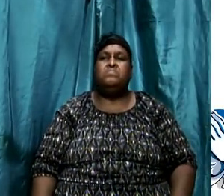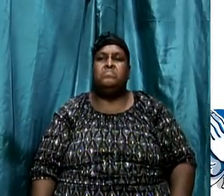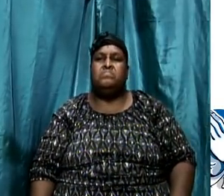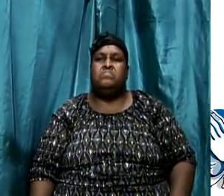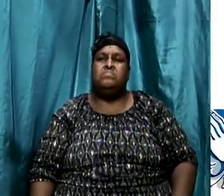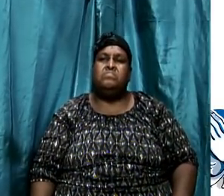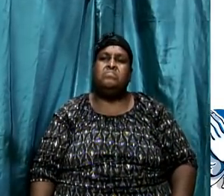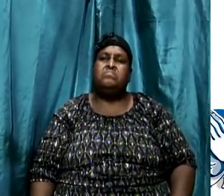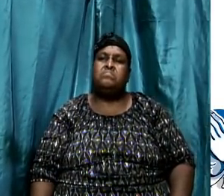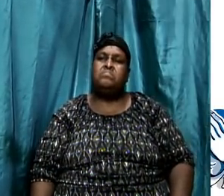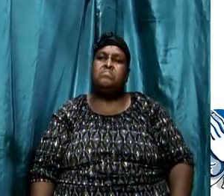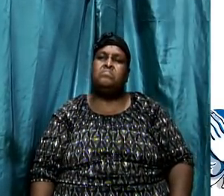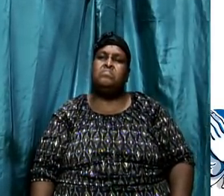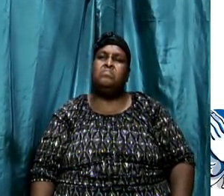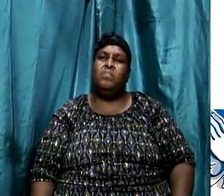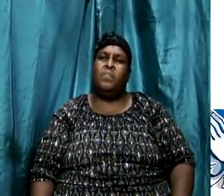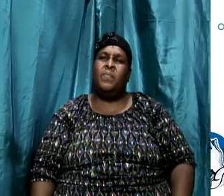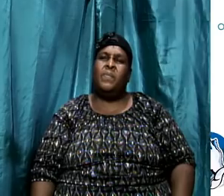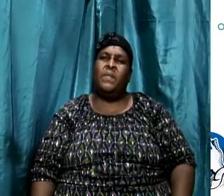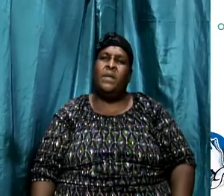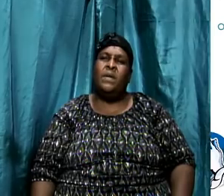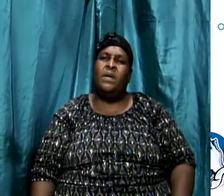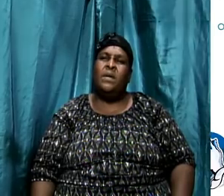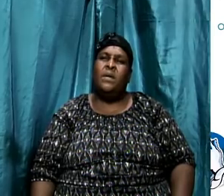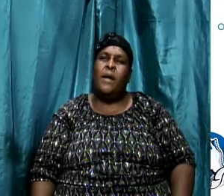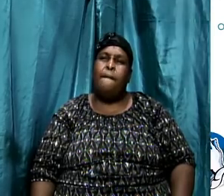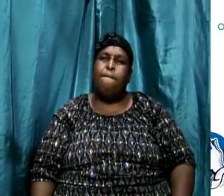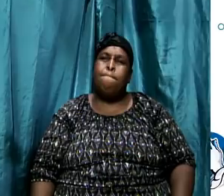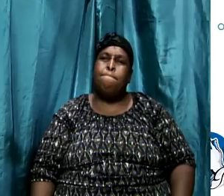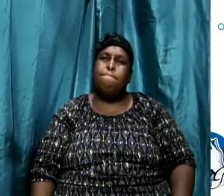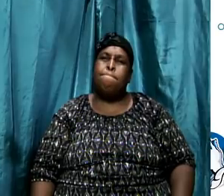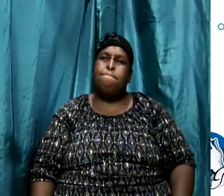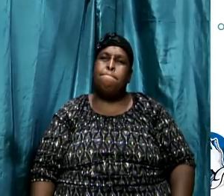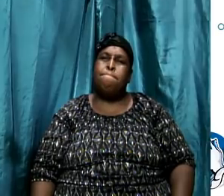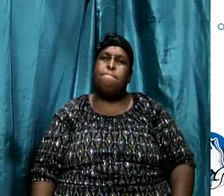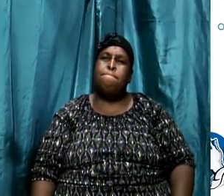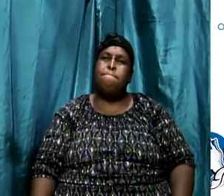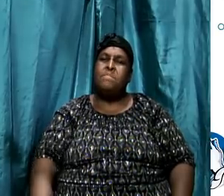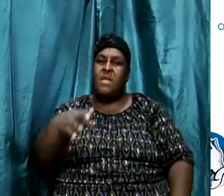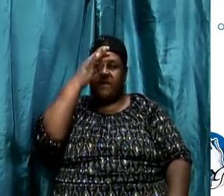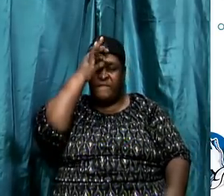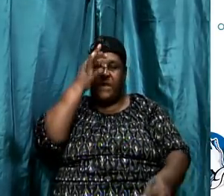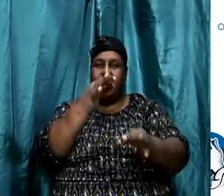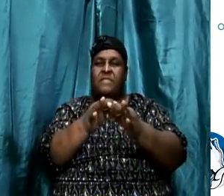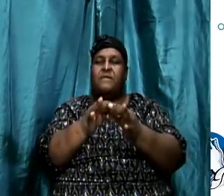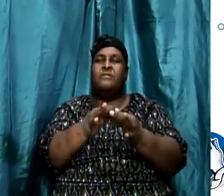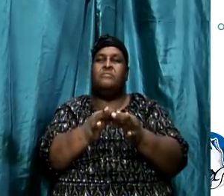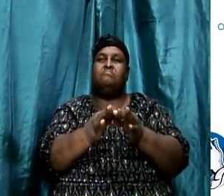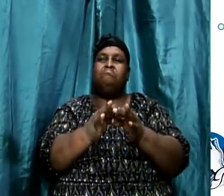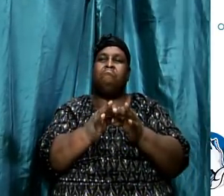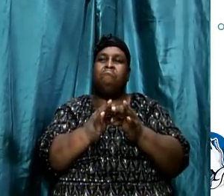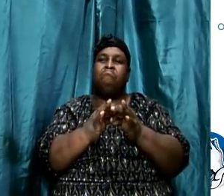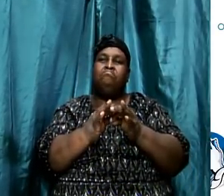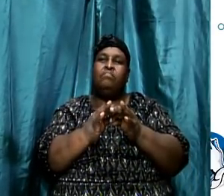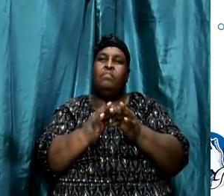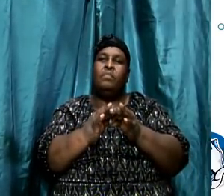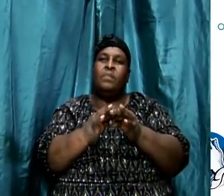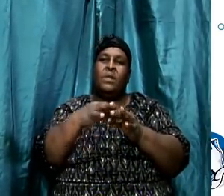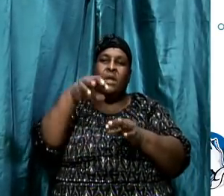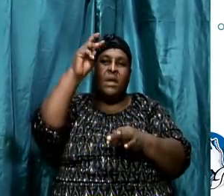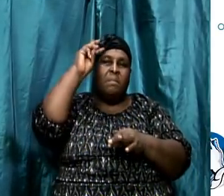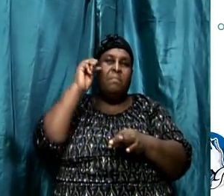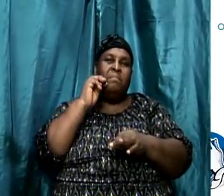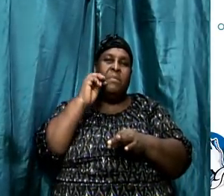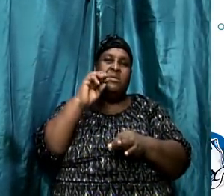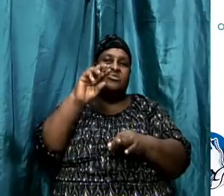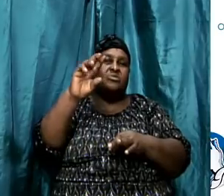again. Remember we have a clear clear one for you to get it. Look at the word faith. In Matthew chapter 8